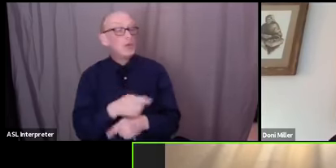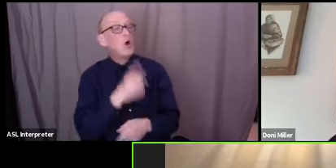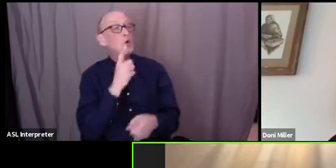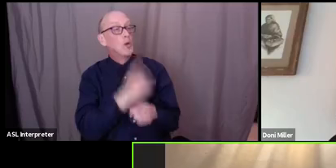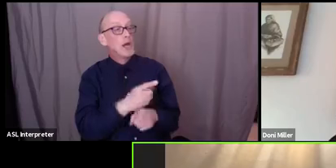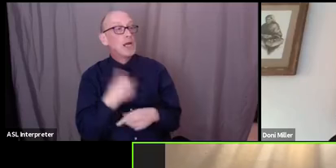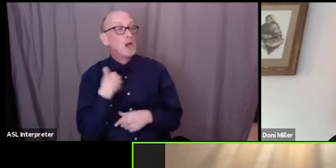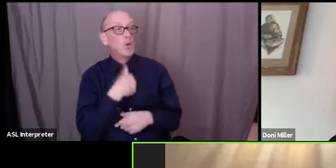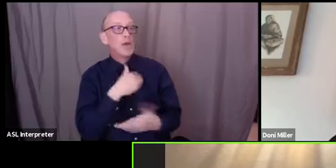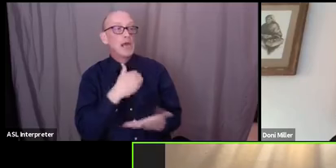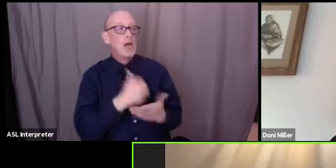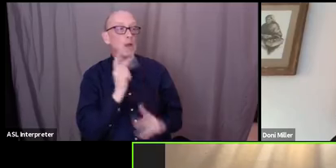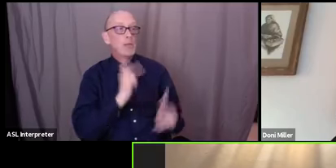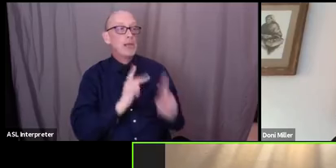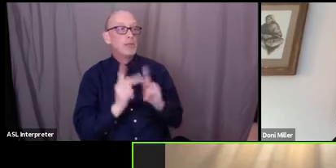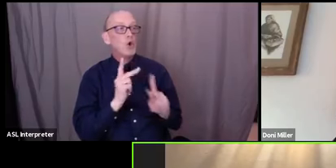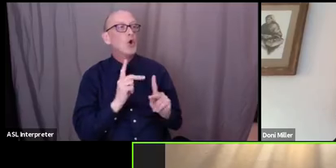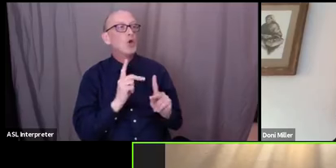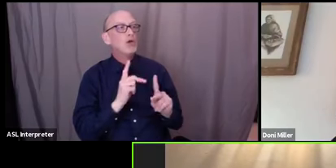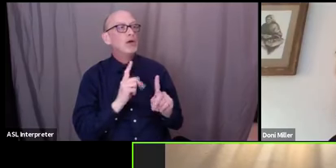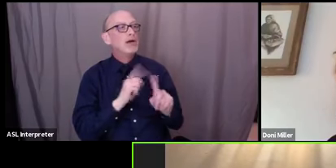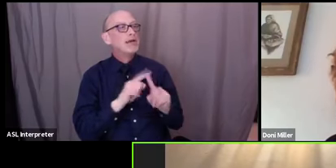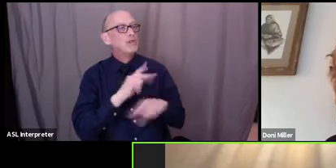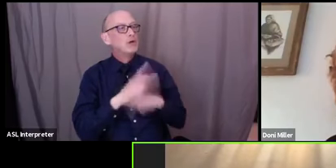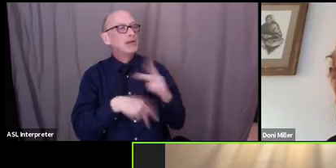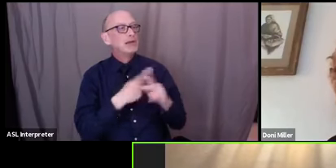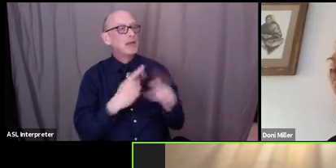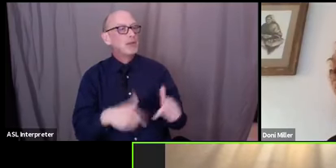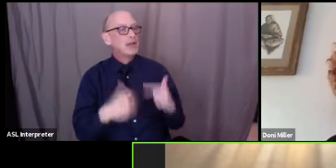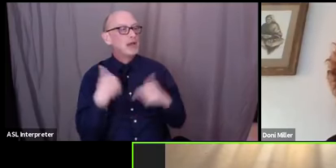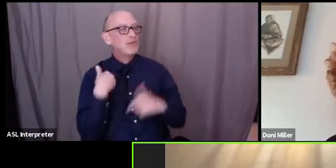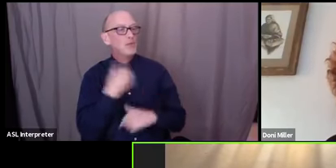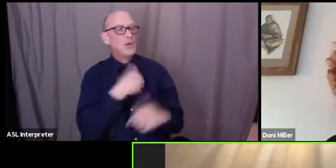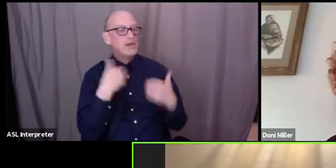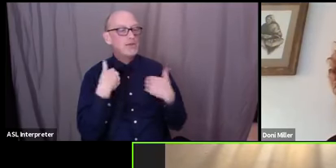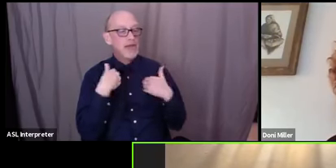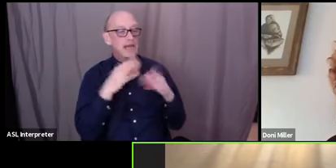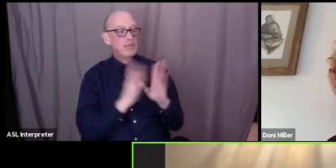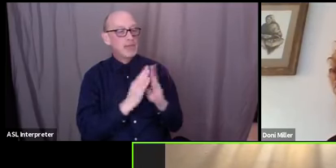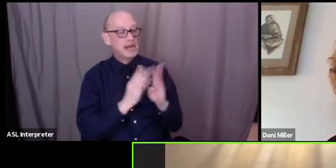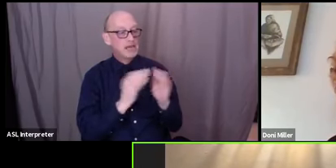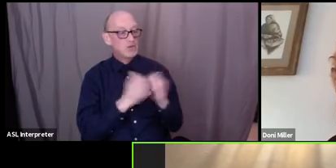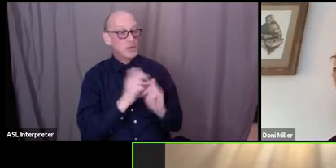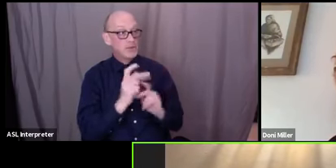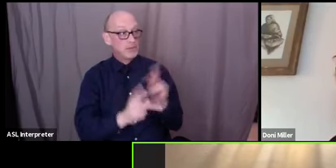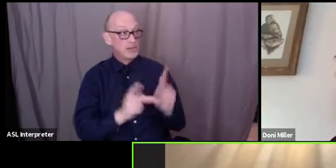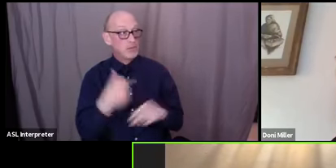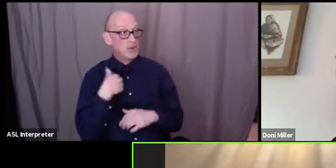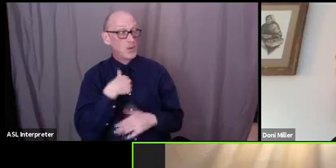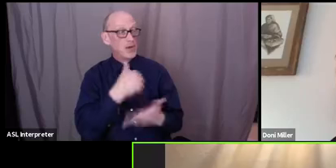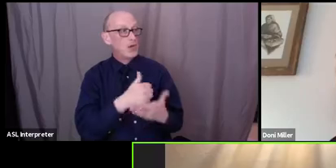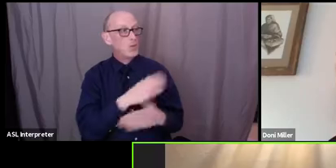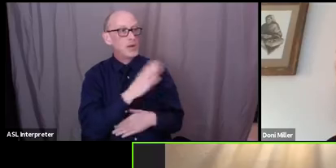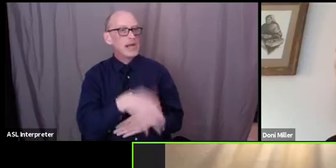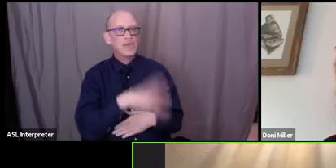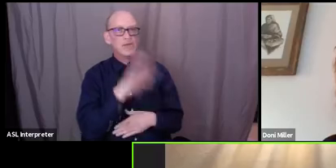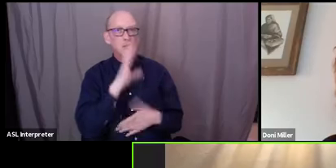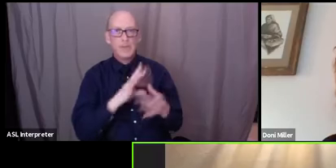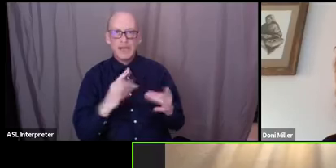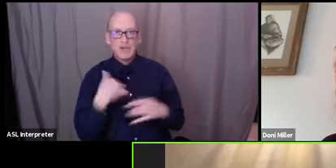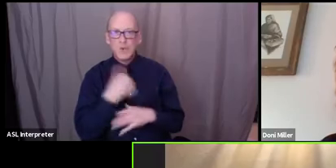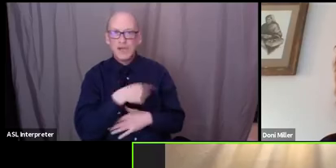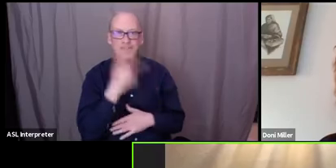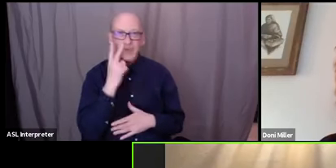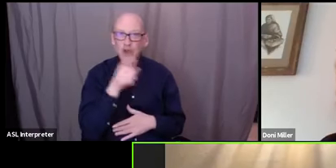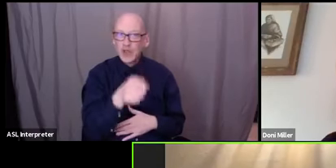we've helped people in all aspects of life we've said in meetings um with people that we help and we don't mention that we saw you or you